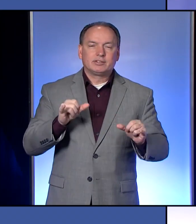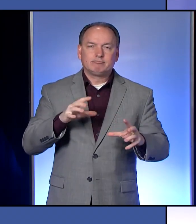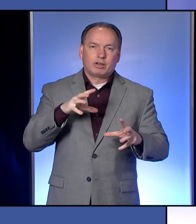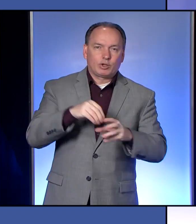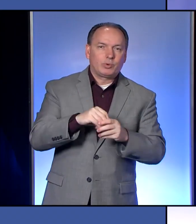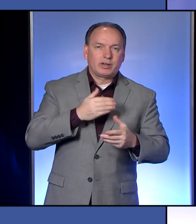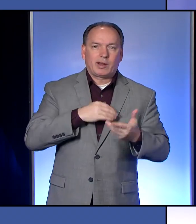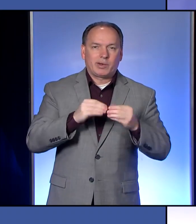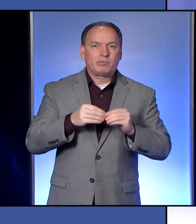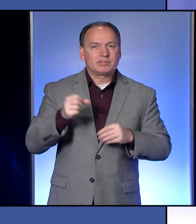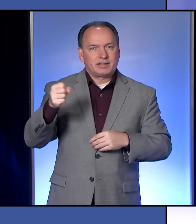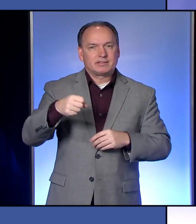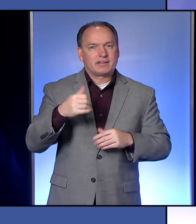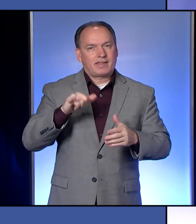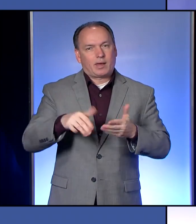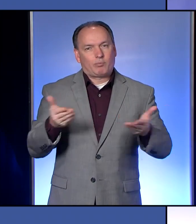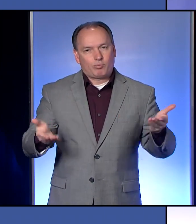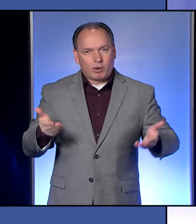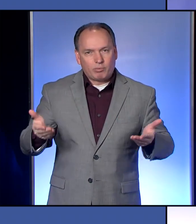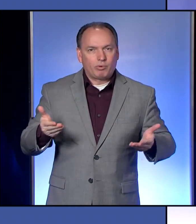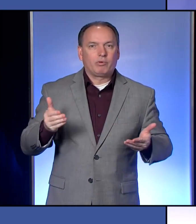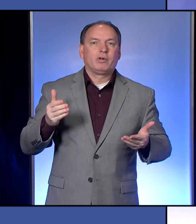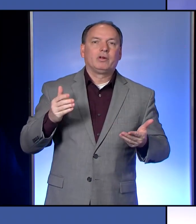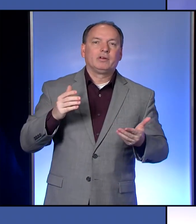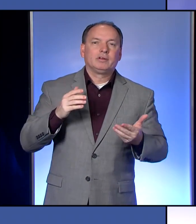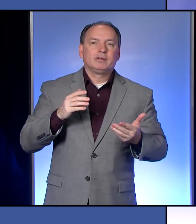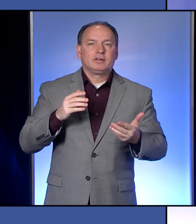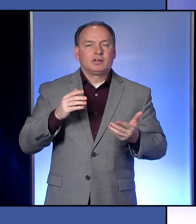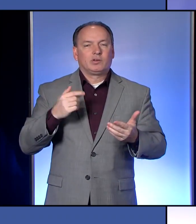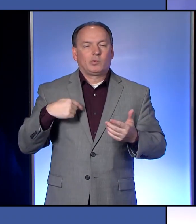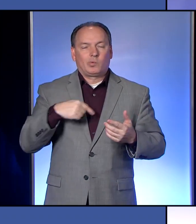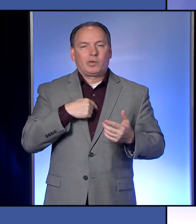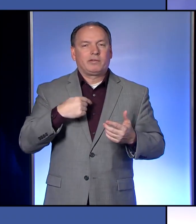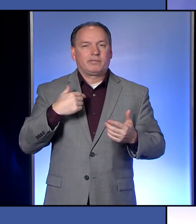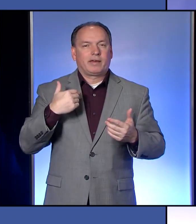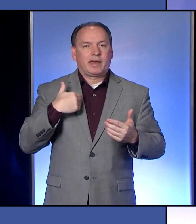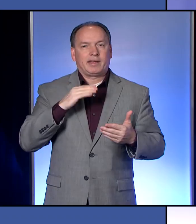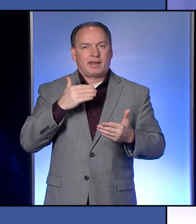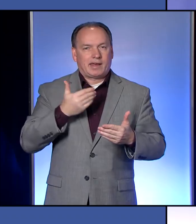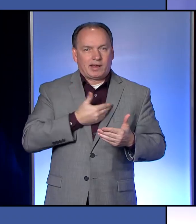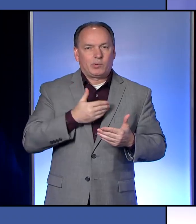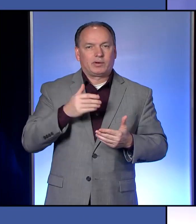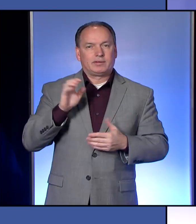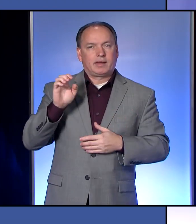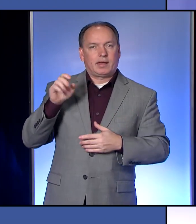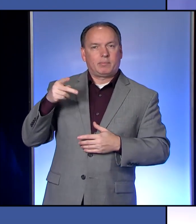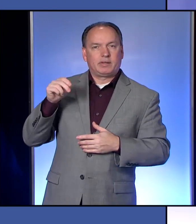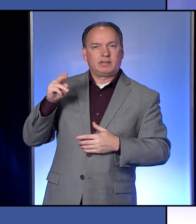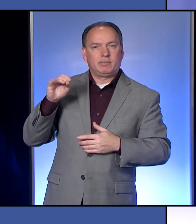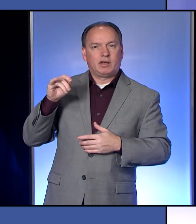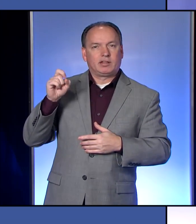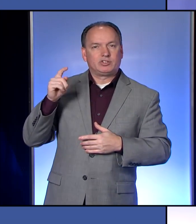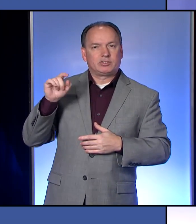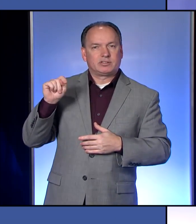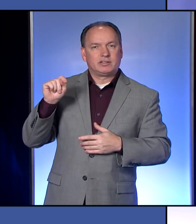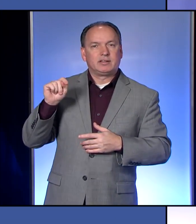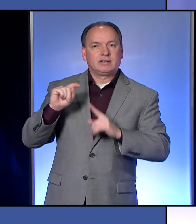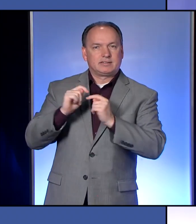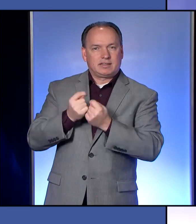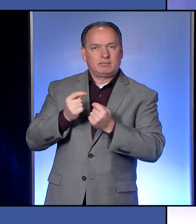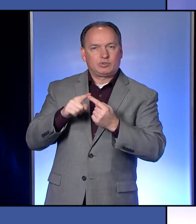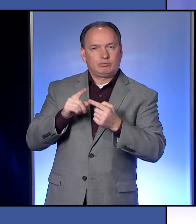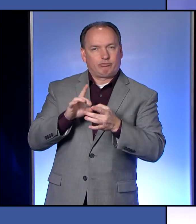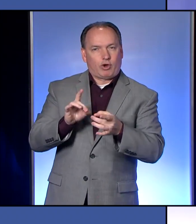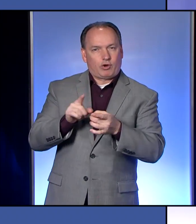know, that, that probable case is, we've had our epidemiologist team talking to those people.